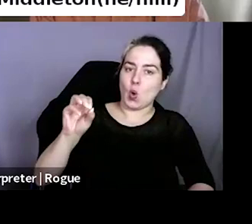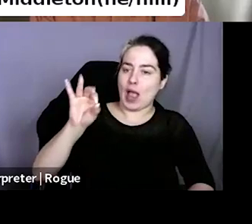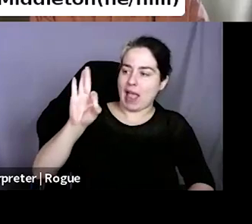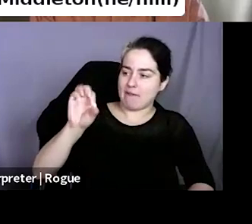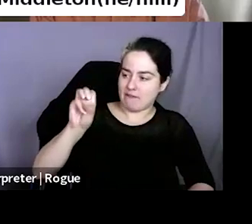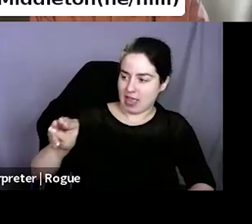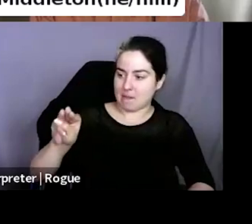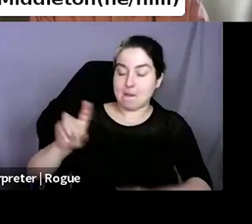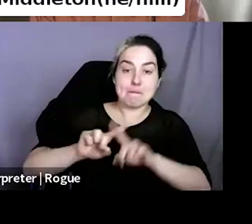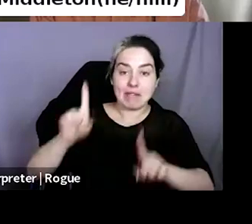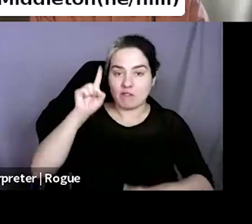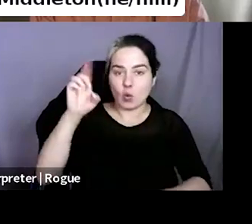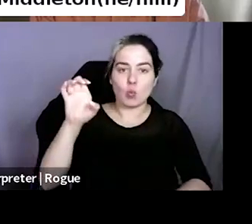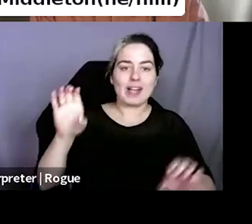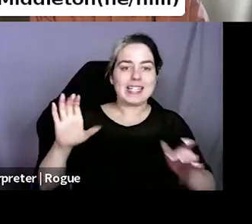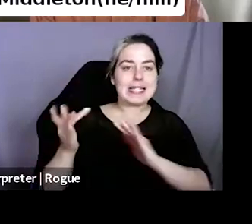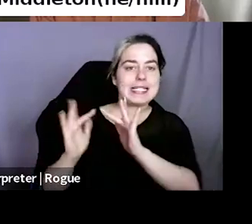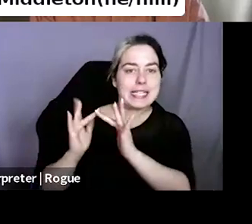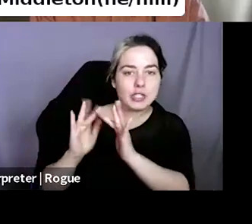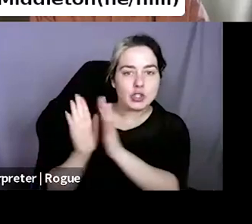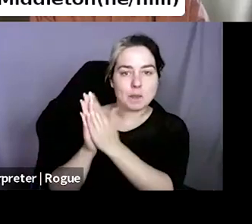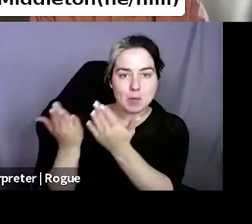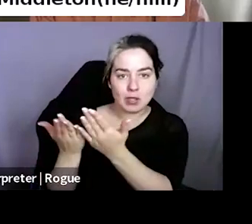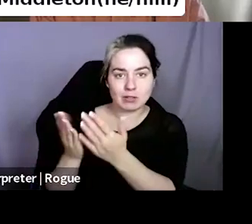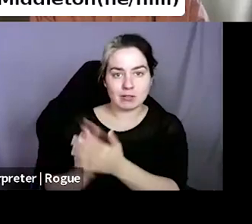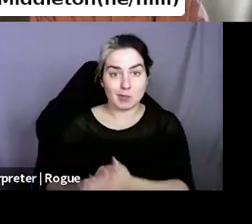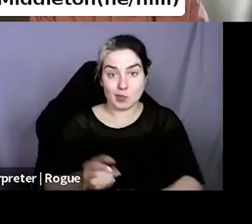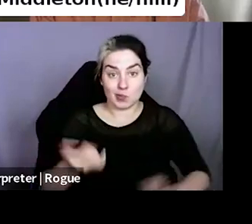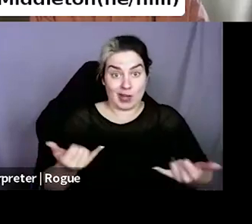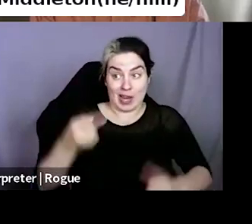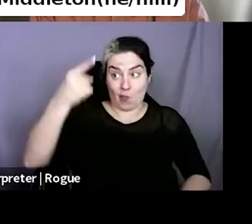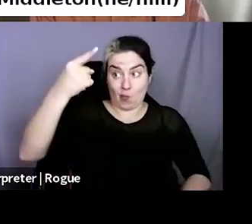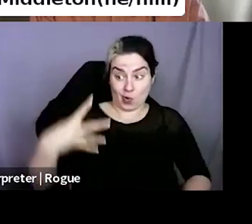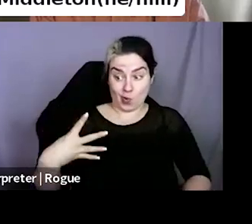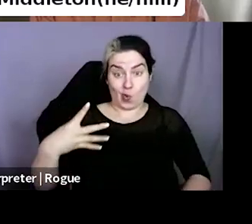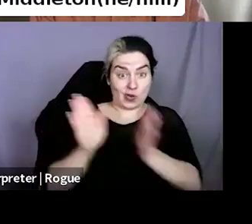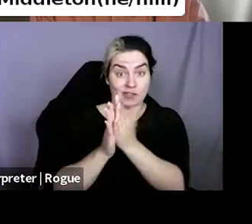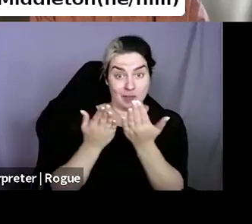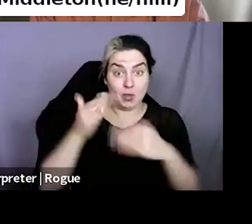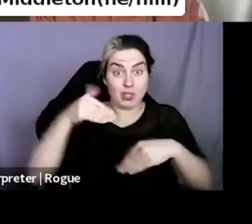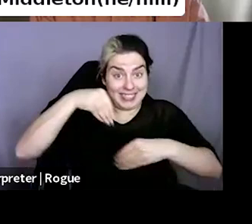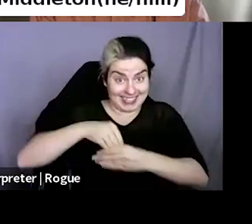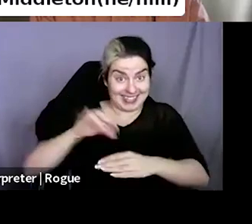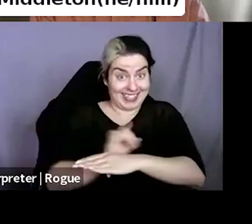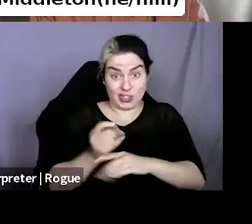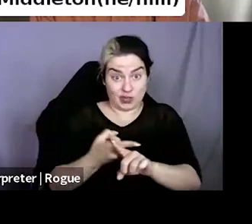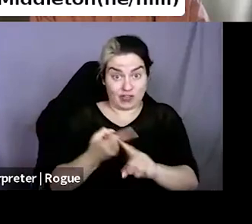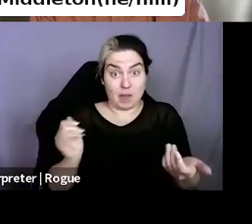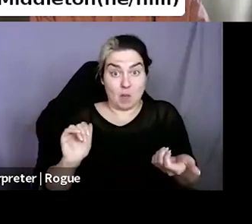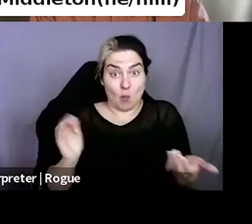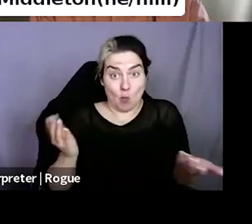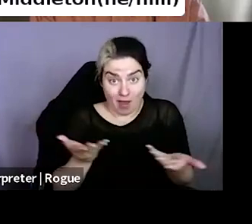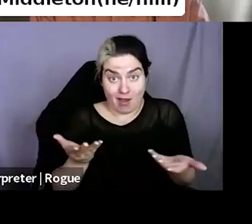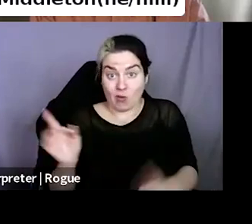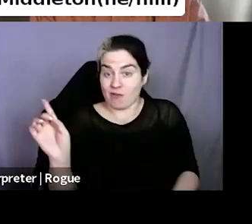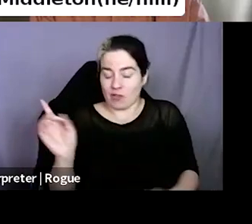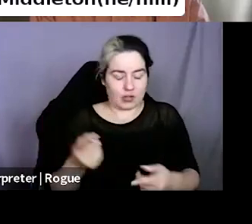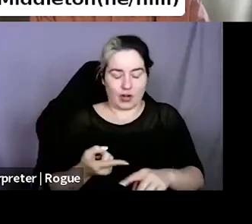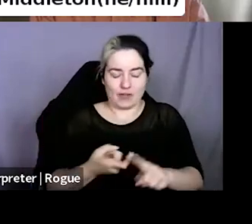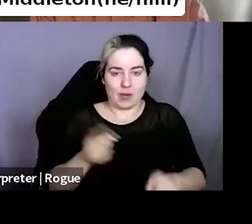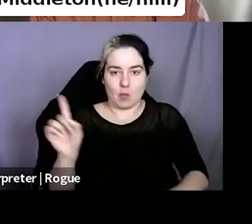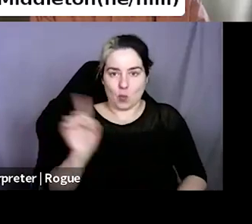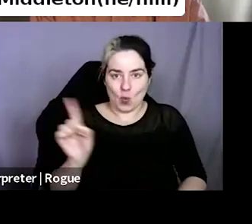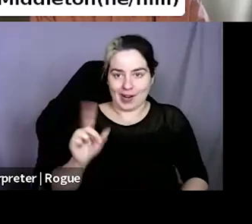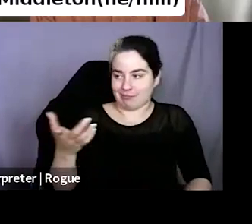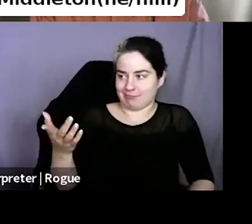you know, uh, uh, almost a quarter of the book industry is now eBooks and it is actually not possible for Indies